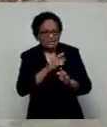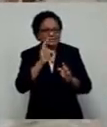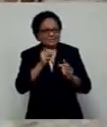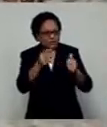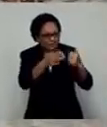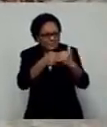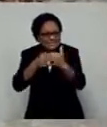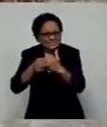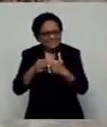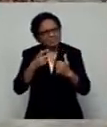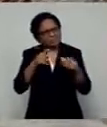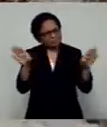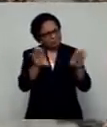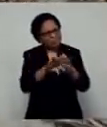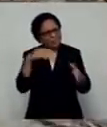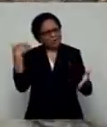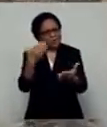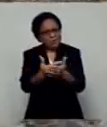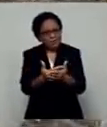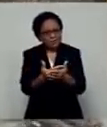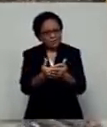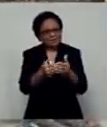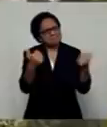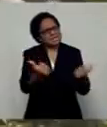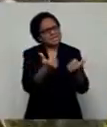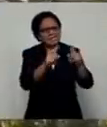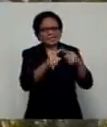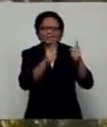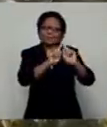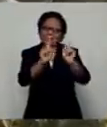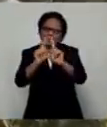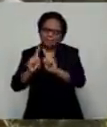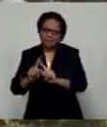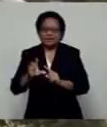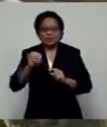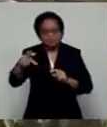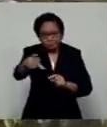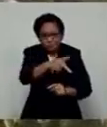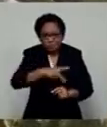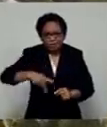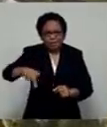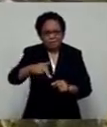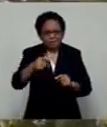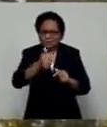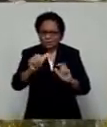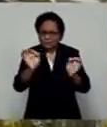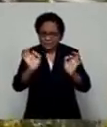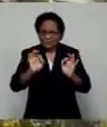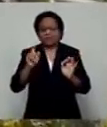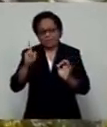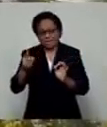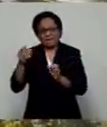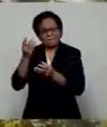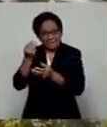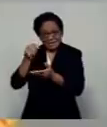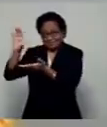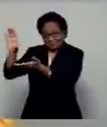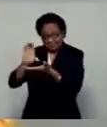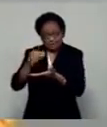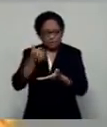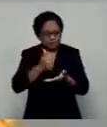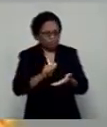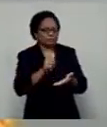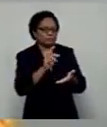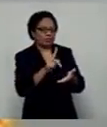around their businesses, anything from seawalls to swimming pools that have been, you know, taken some